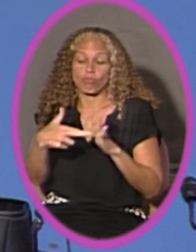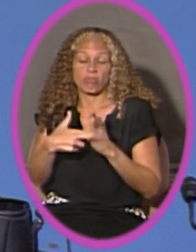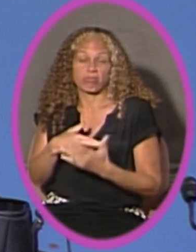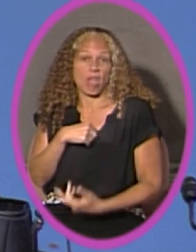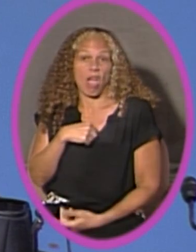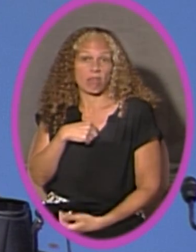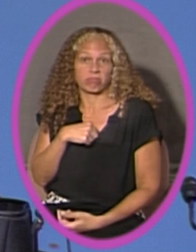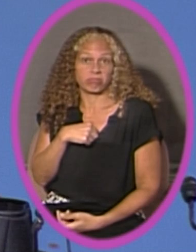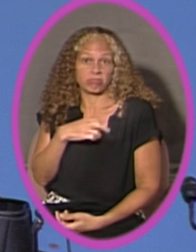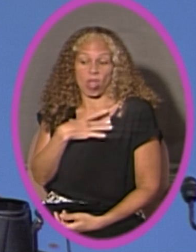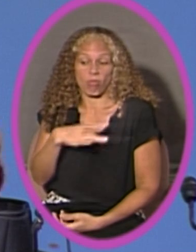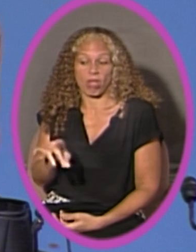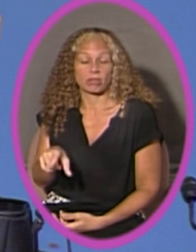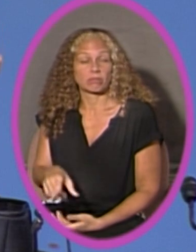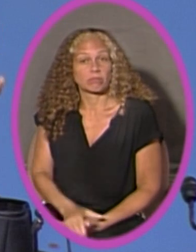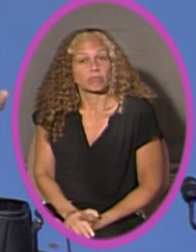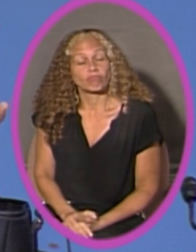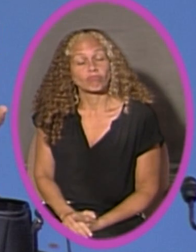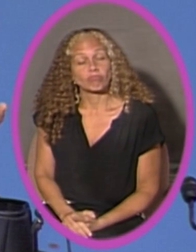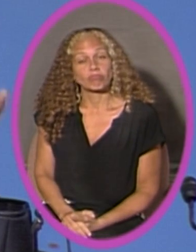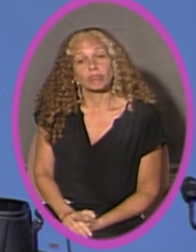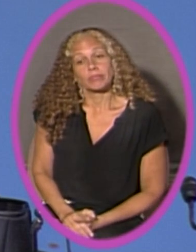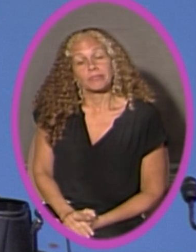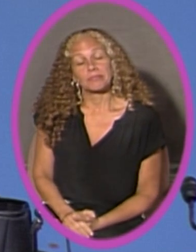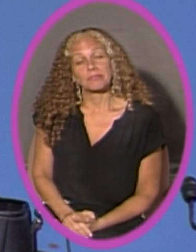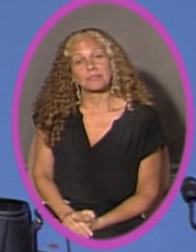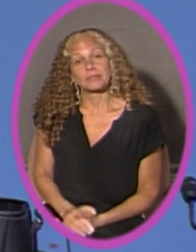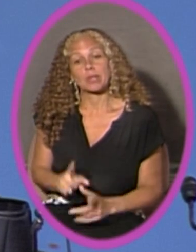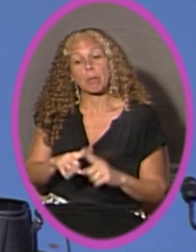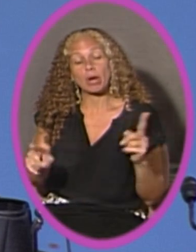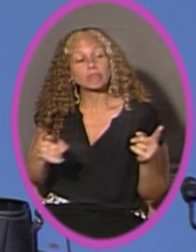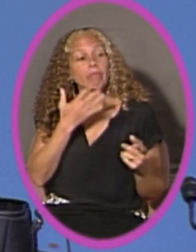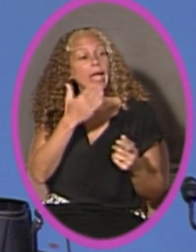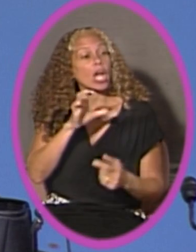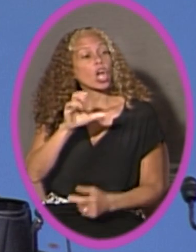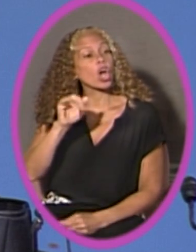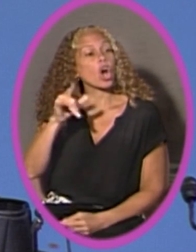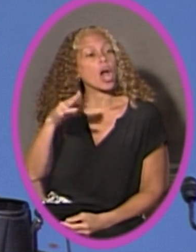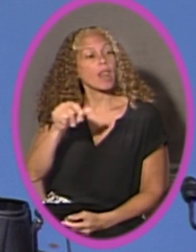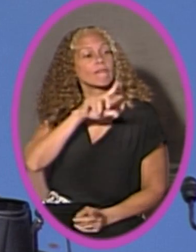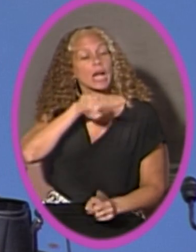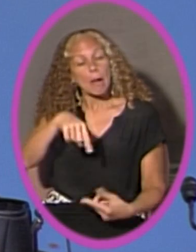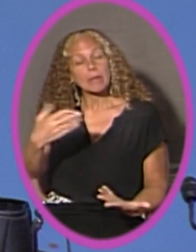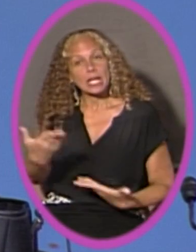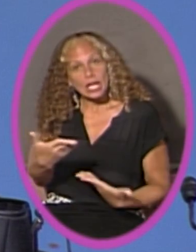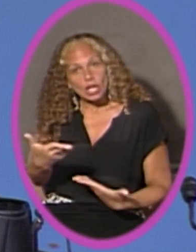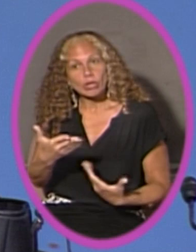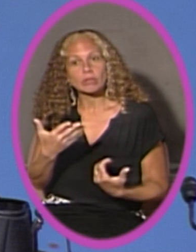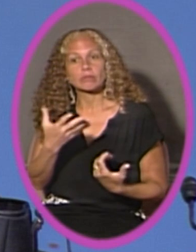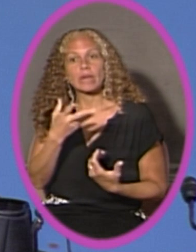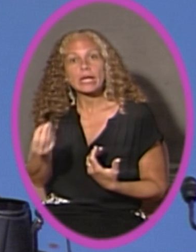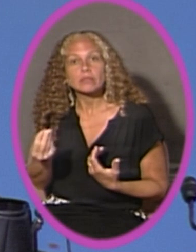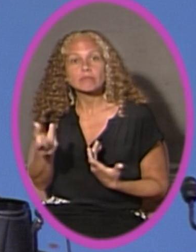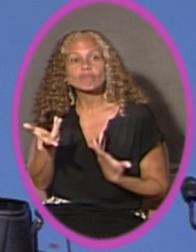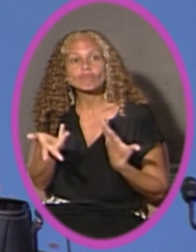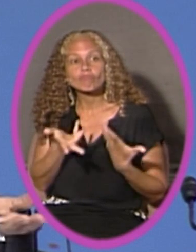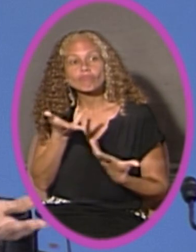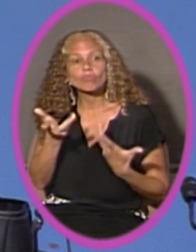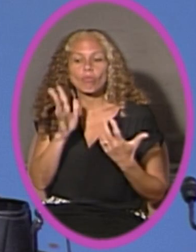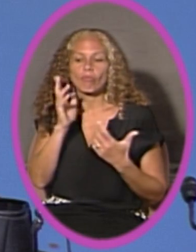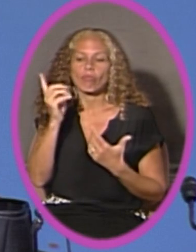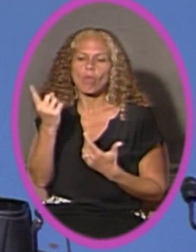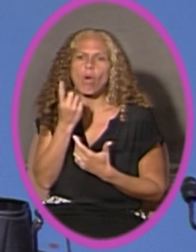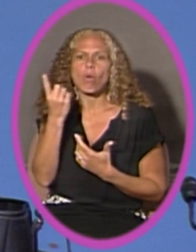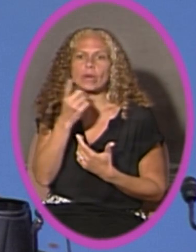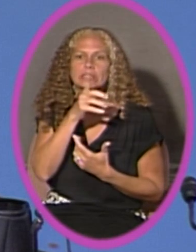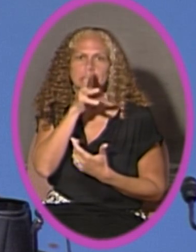I want to thank, though, Carla for being here and for always